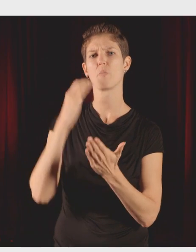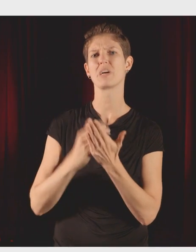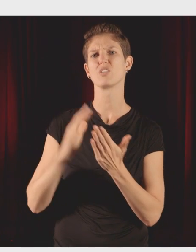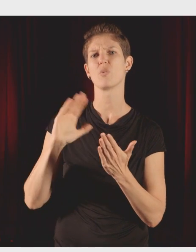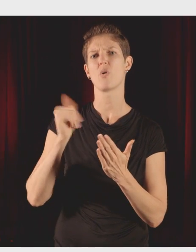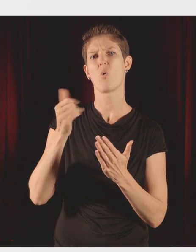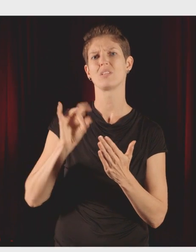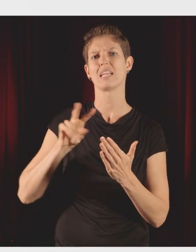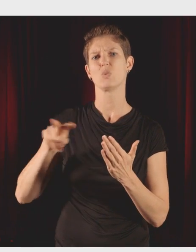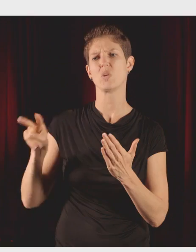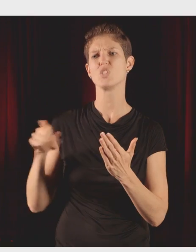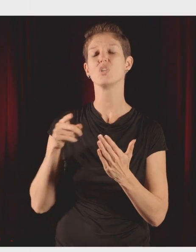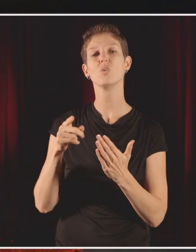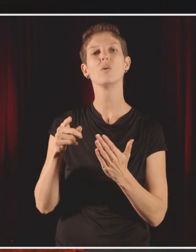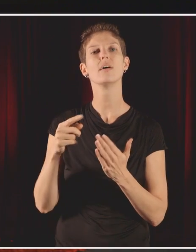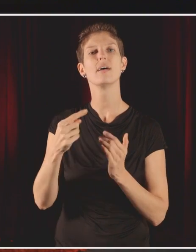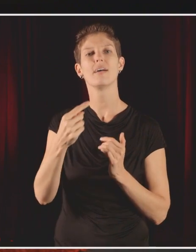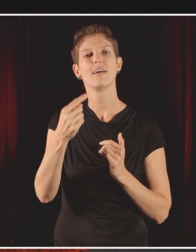hibernated underwater.